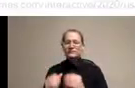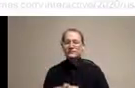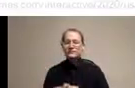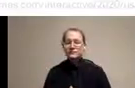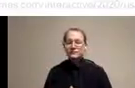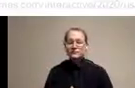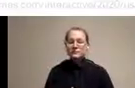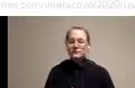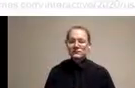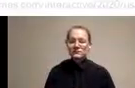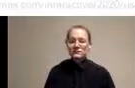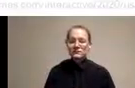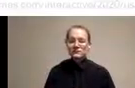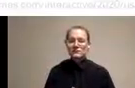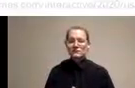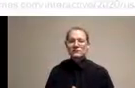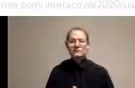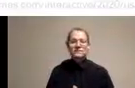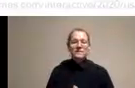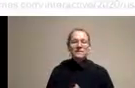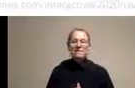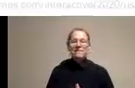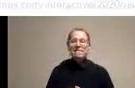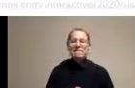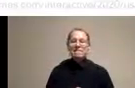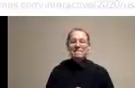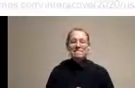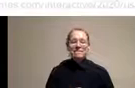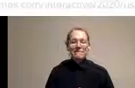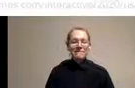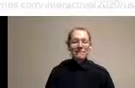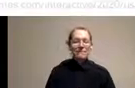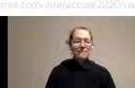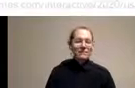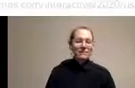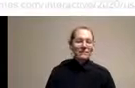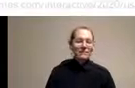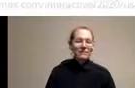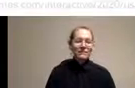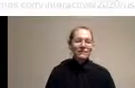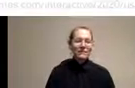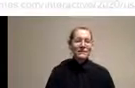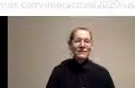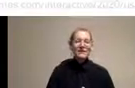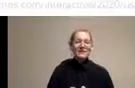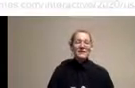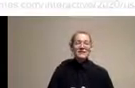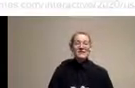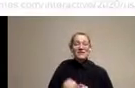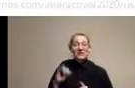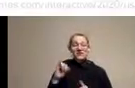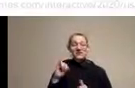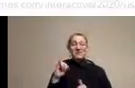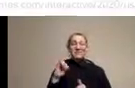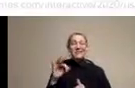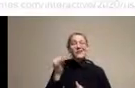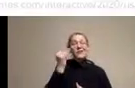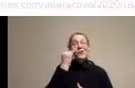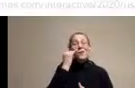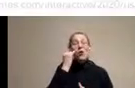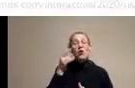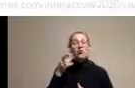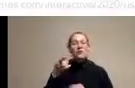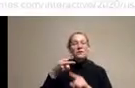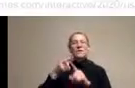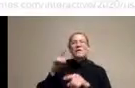I think everybody here realizes that if you were an alien coming to this planet, if you didn't know what this was, you